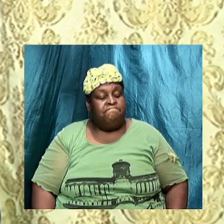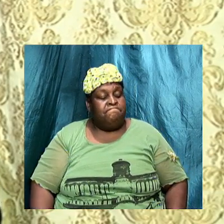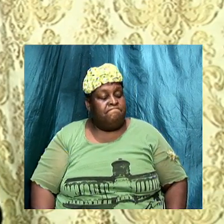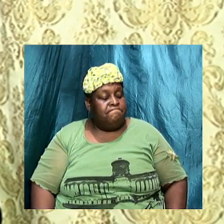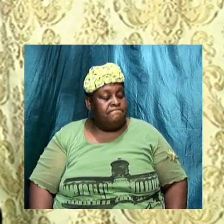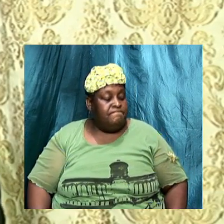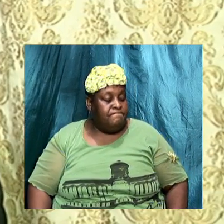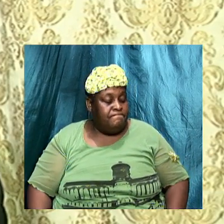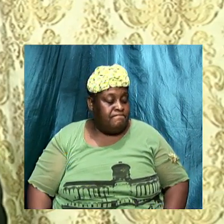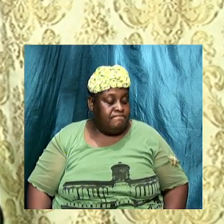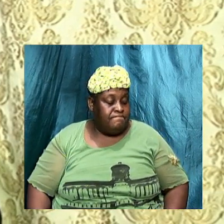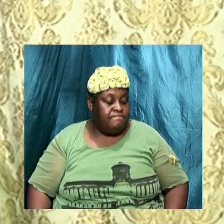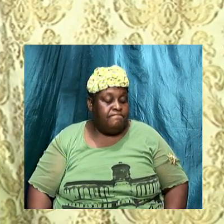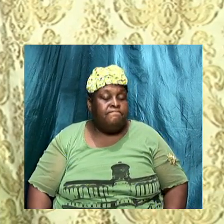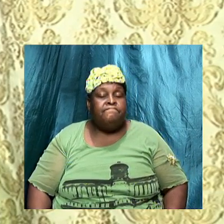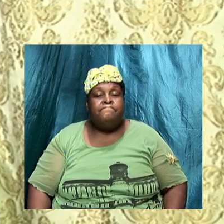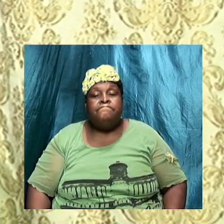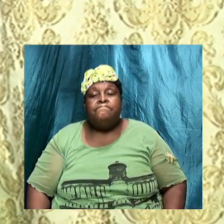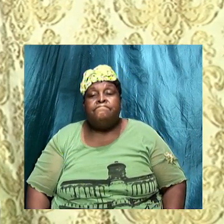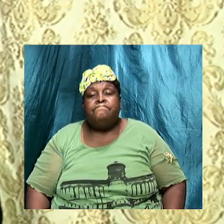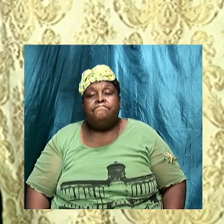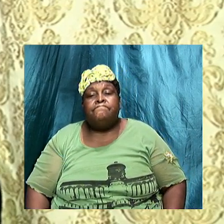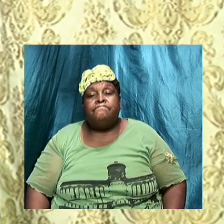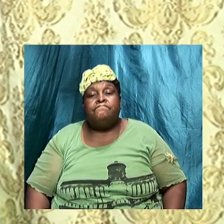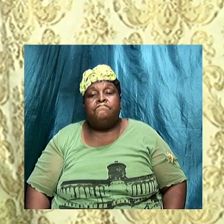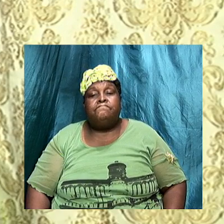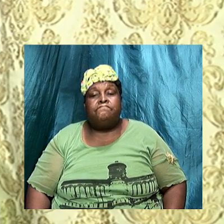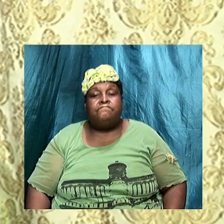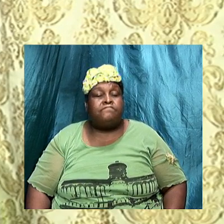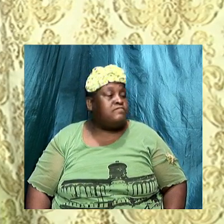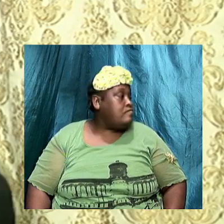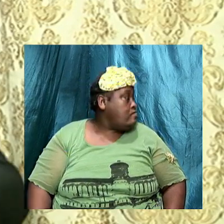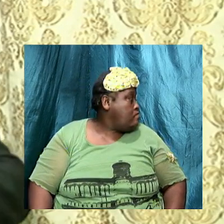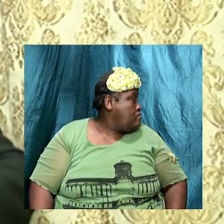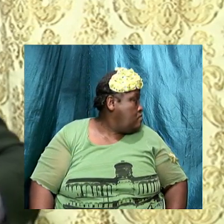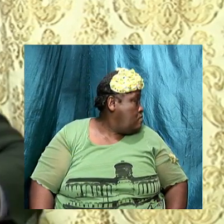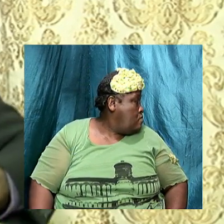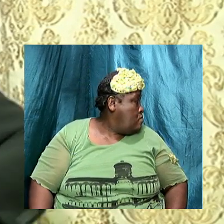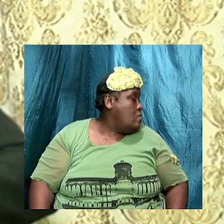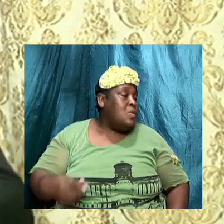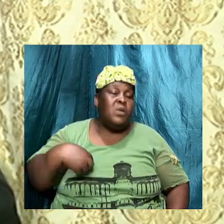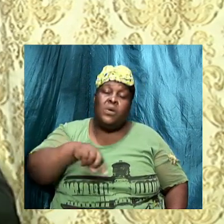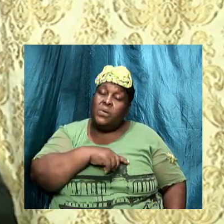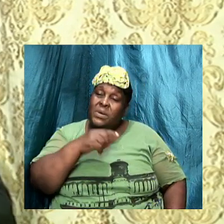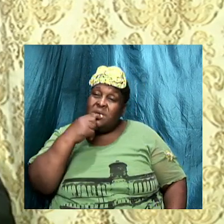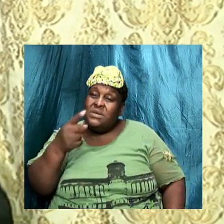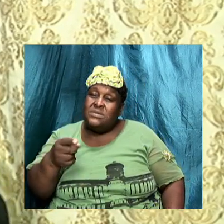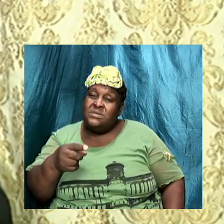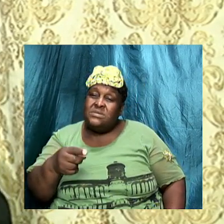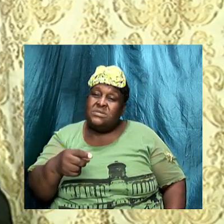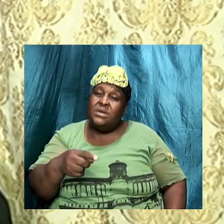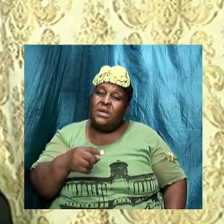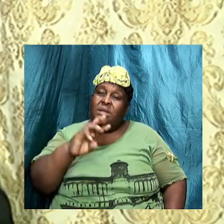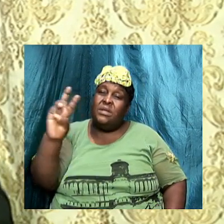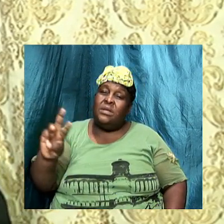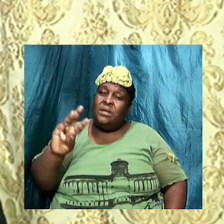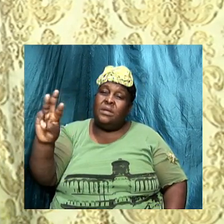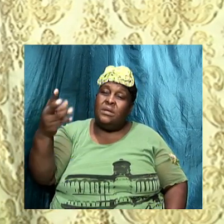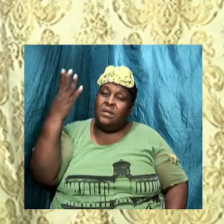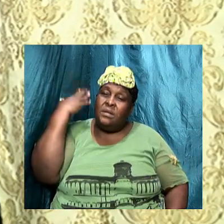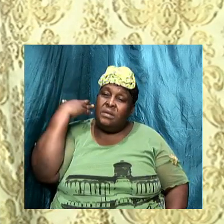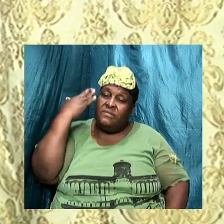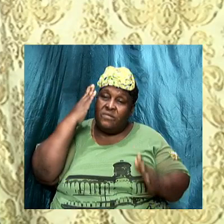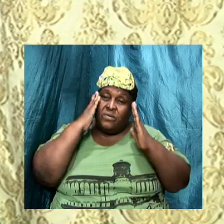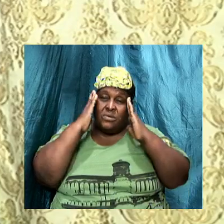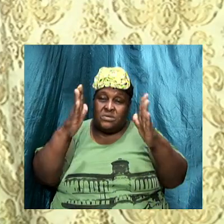amen and so like we said last week we are going to focus on the different doctrines